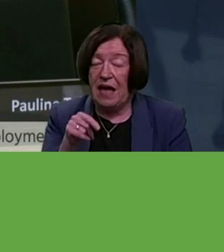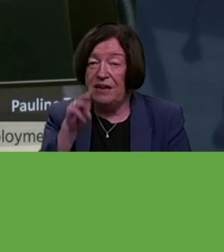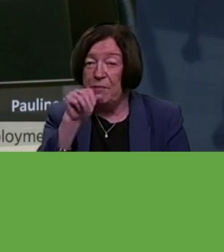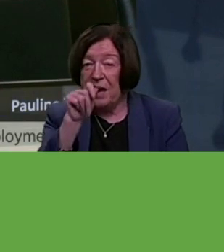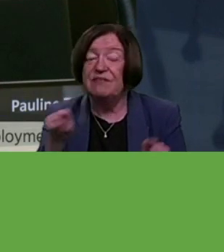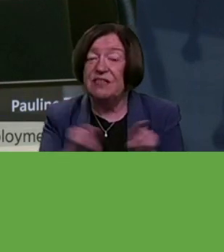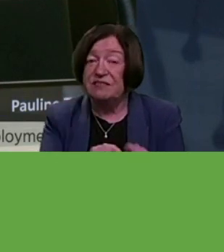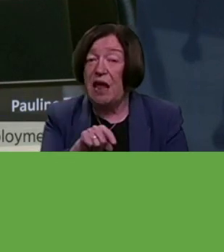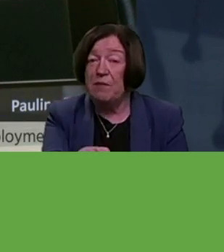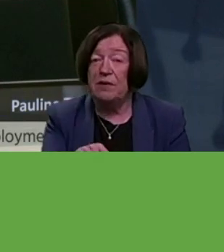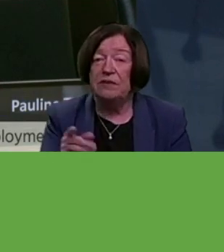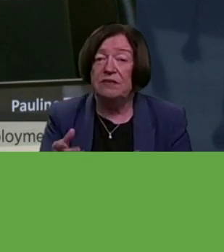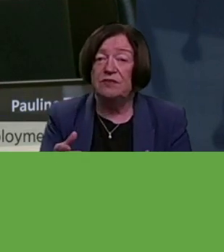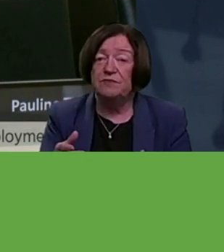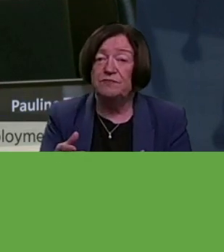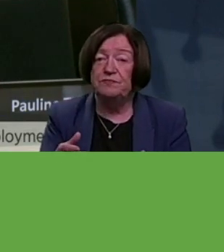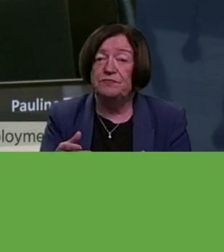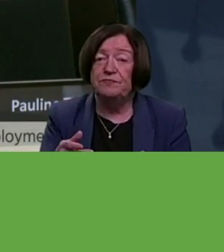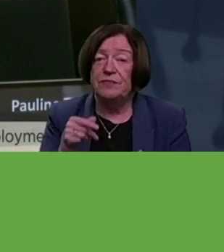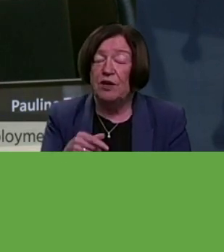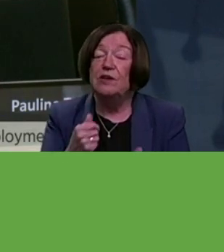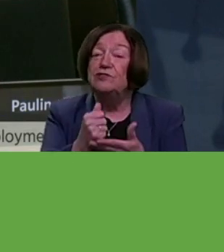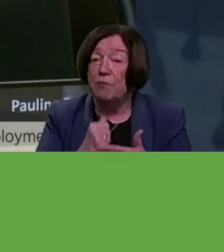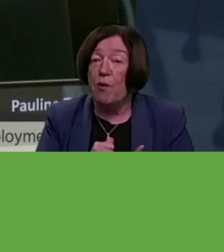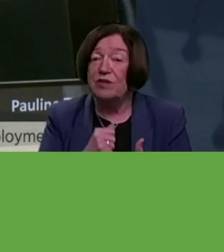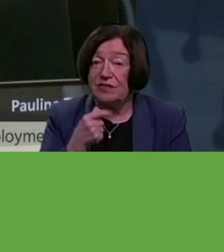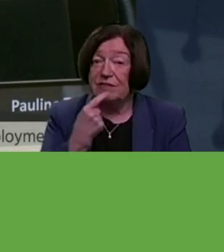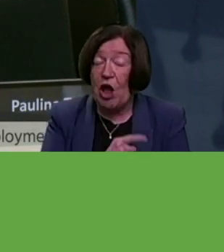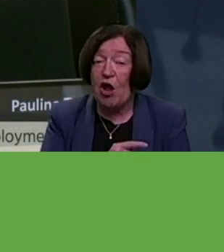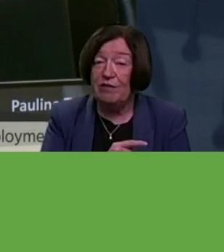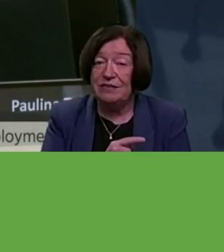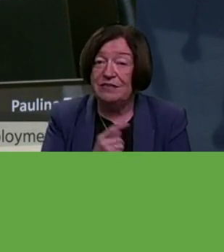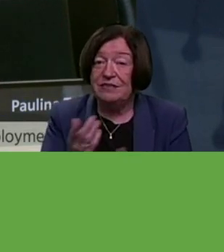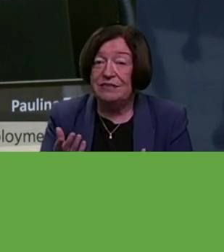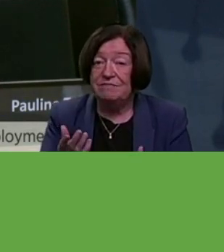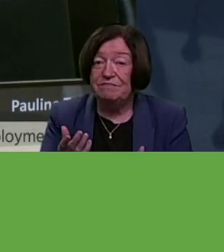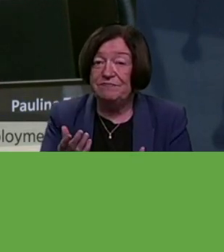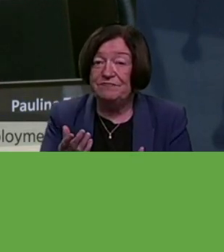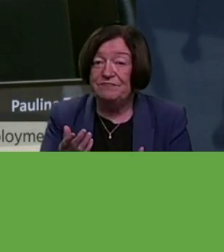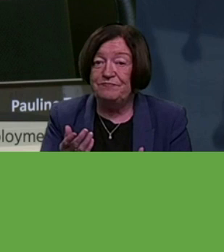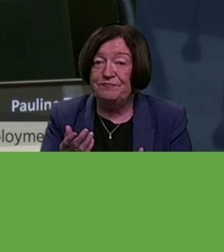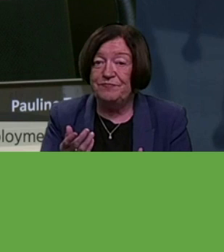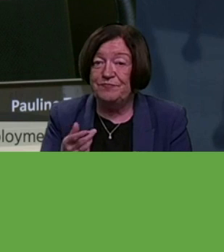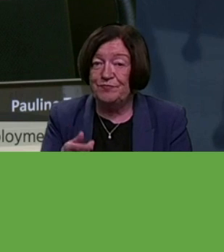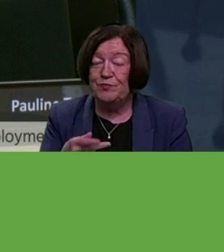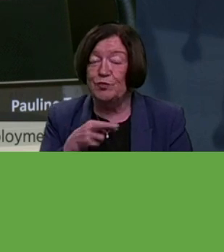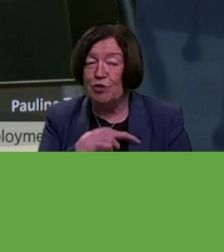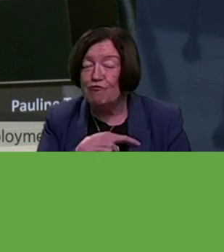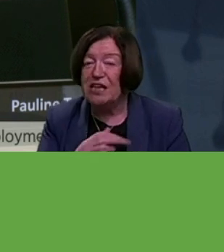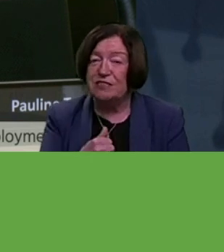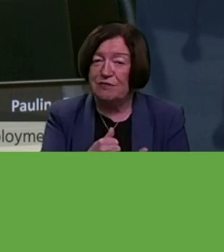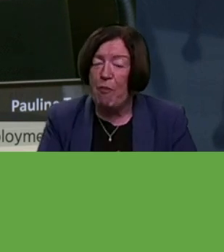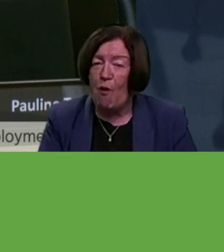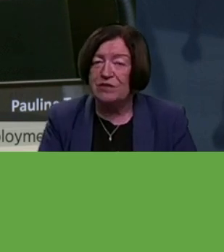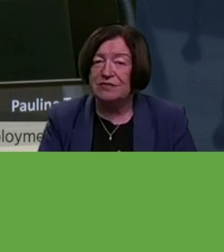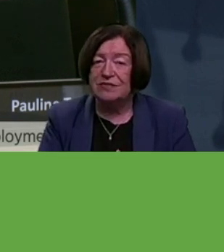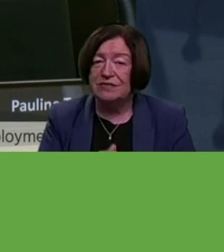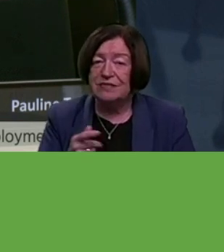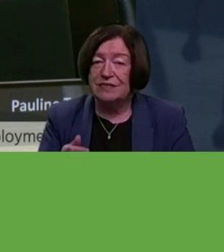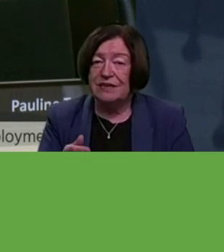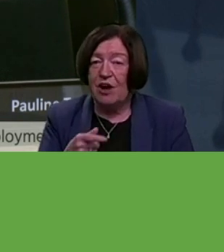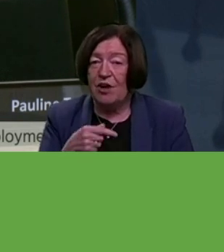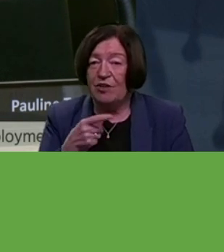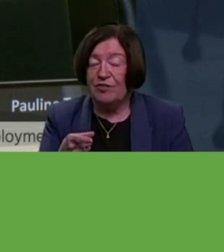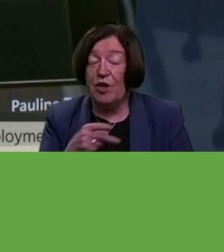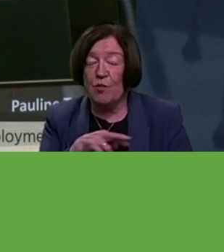Matt, the same thing as well. I suppose, like, you know, the supports that existed but where, you know, where the real support let you